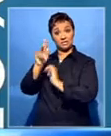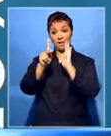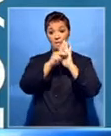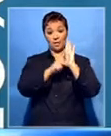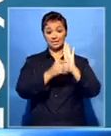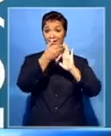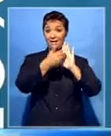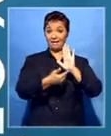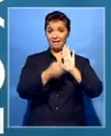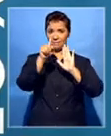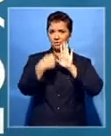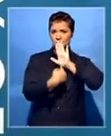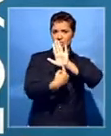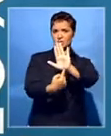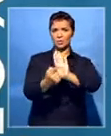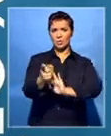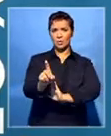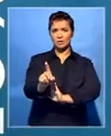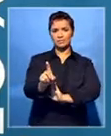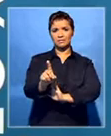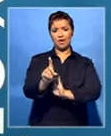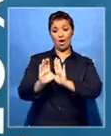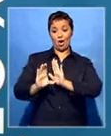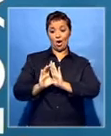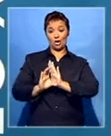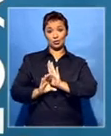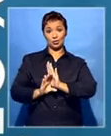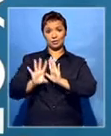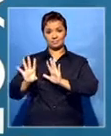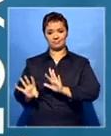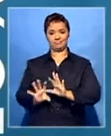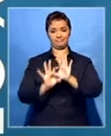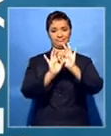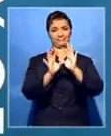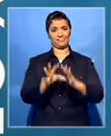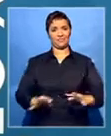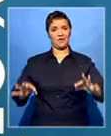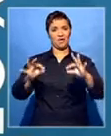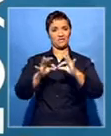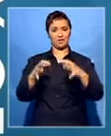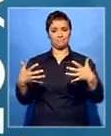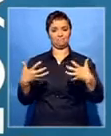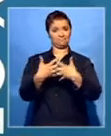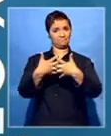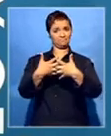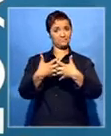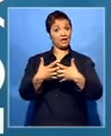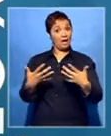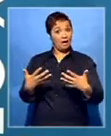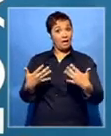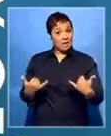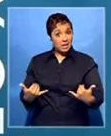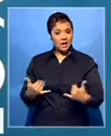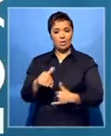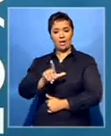reflect the values encapsulated in our constitution. The refusal of a visa to the